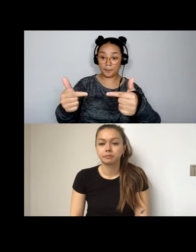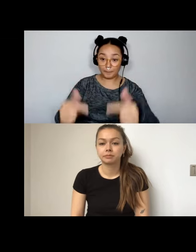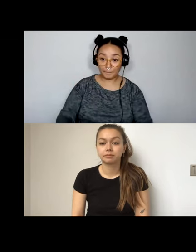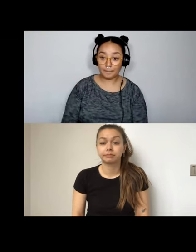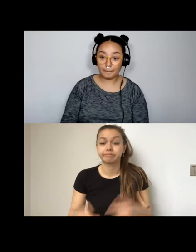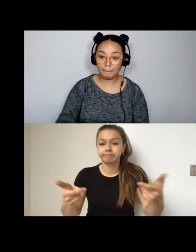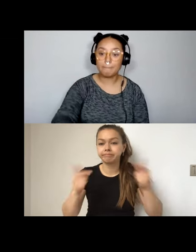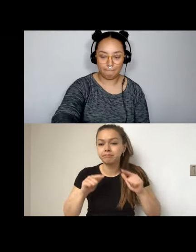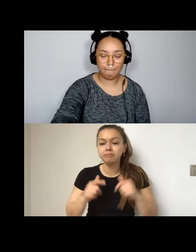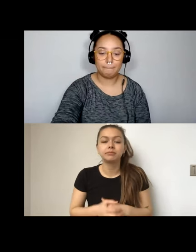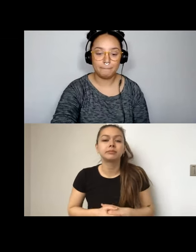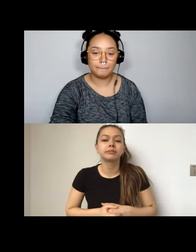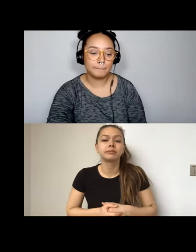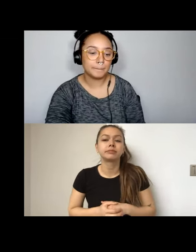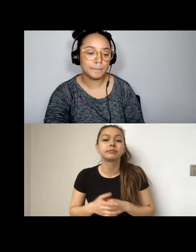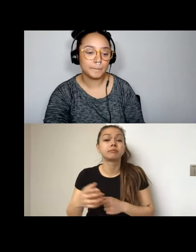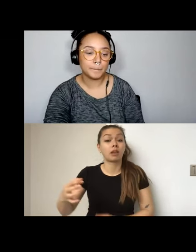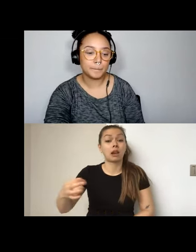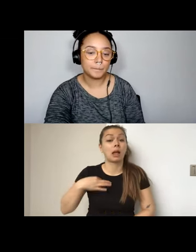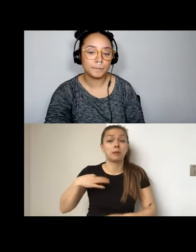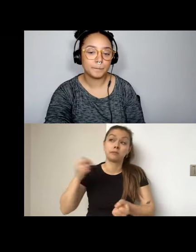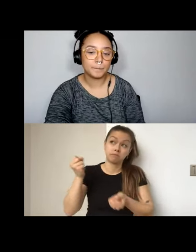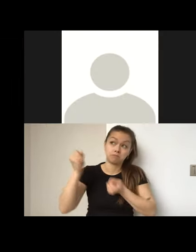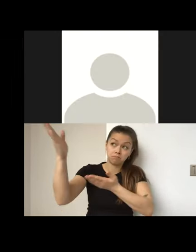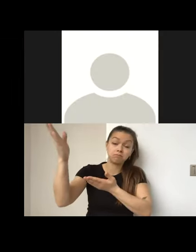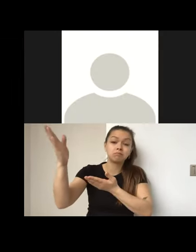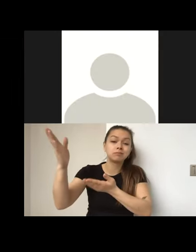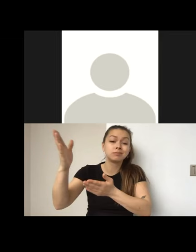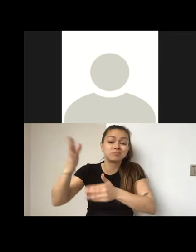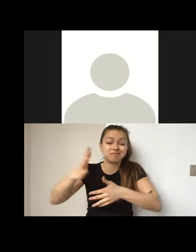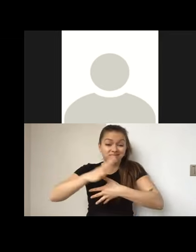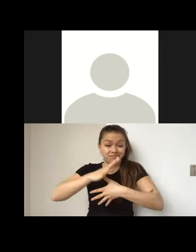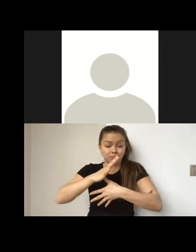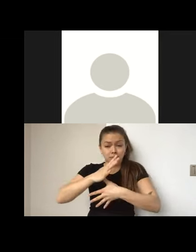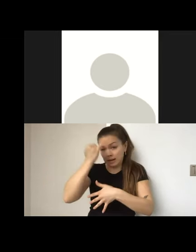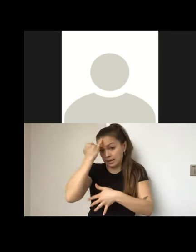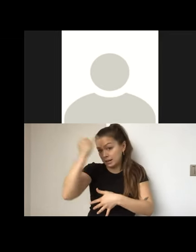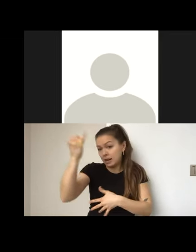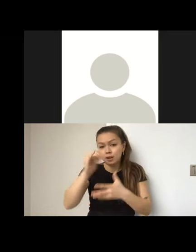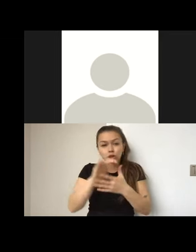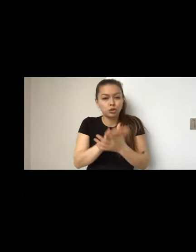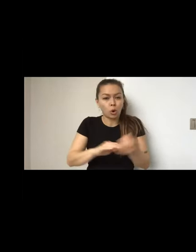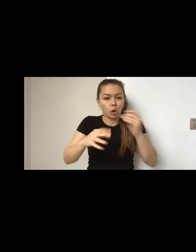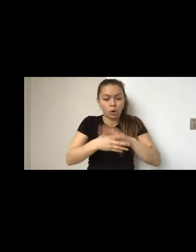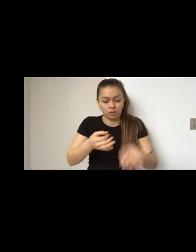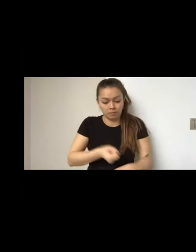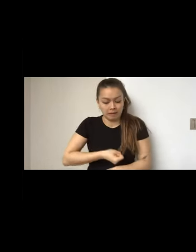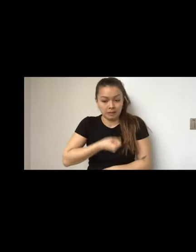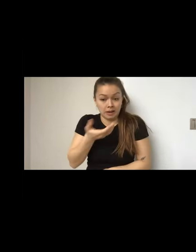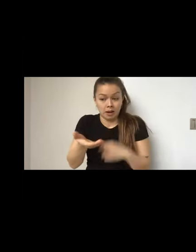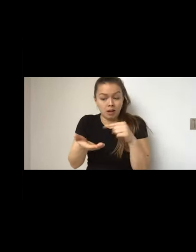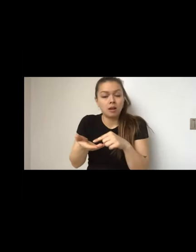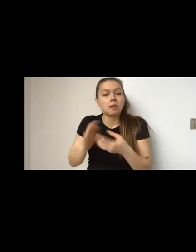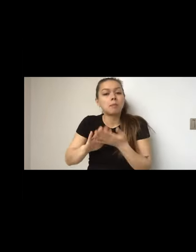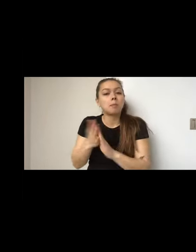we put it forward on this idea of, of, making storytelling more accessible. Uh, and that was two reasons when we started in